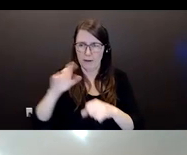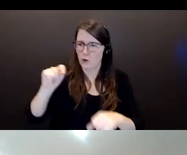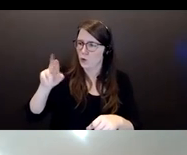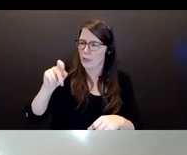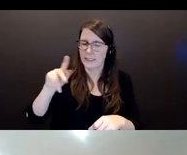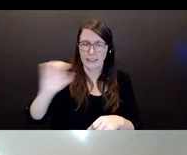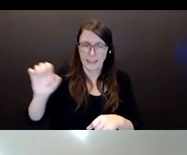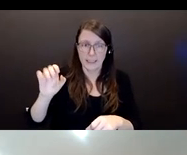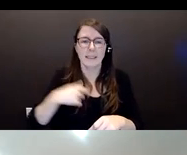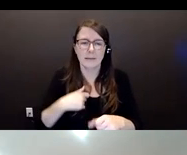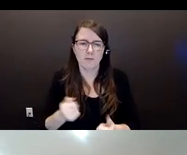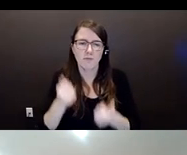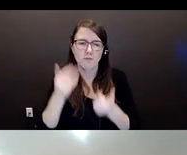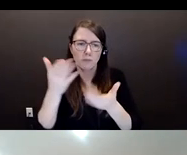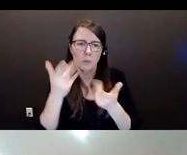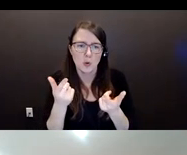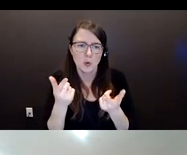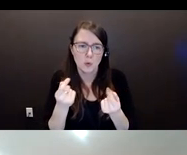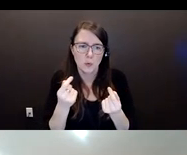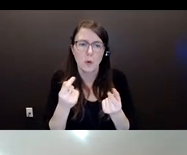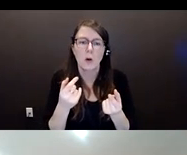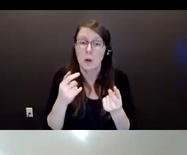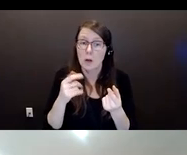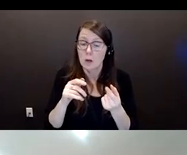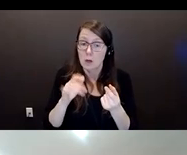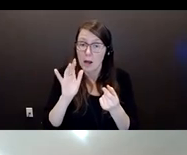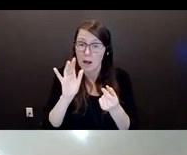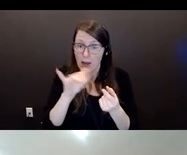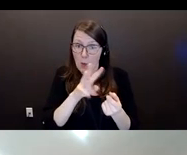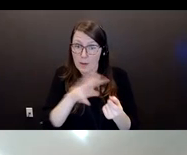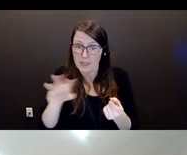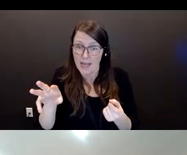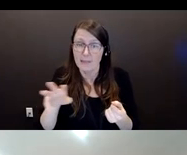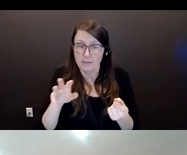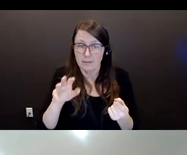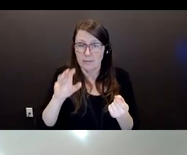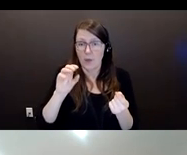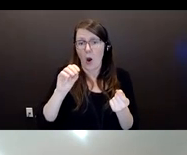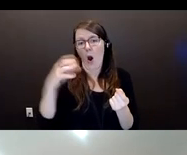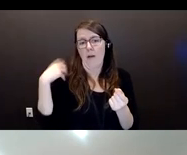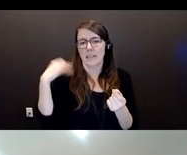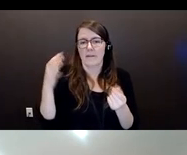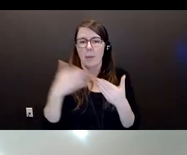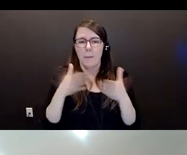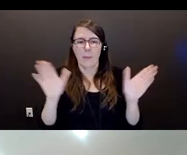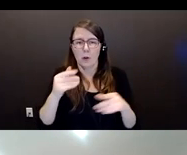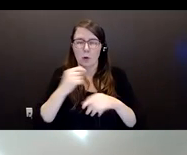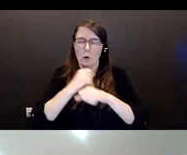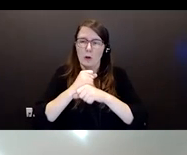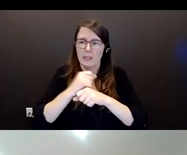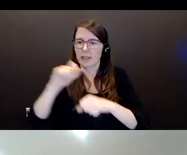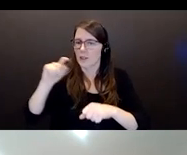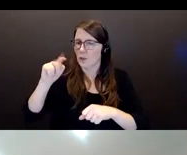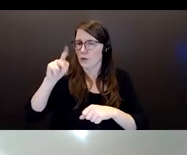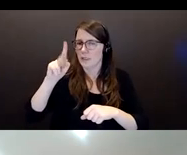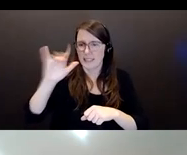information regards to what their role is and how they can further assist in these situations, but they will look into